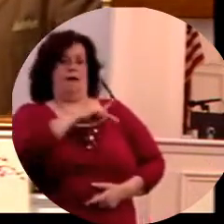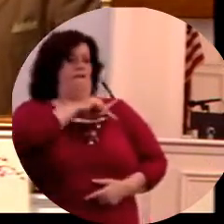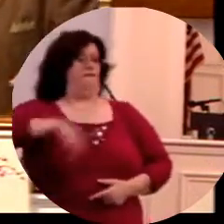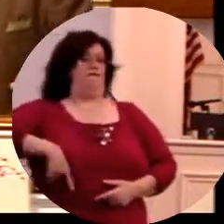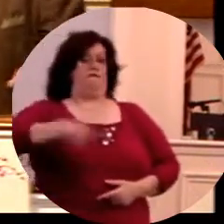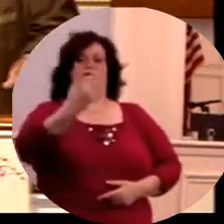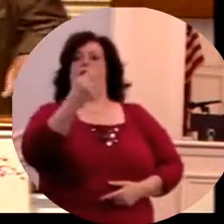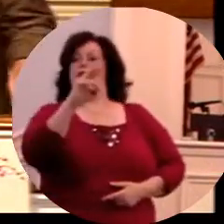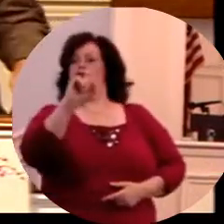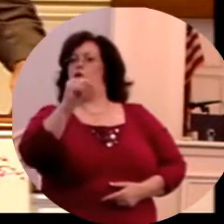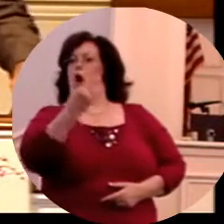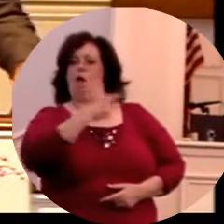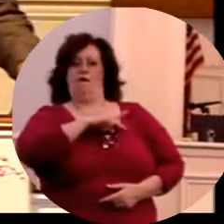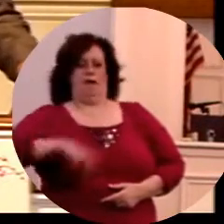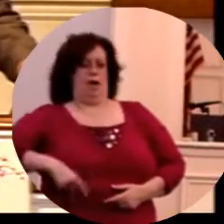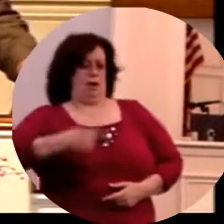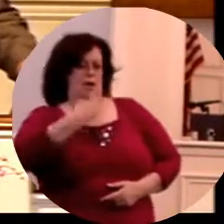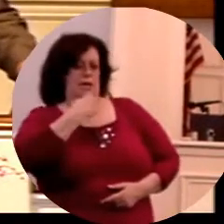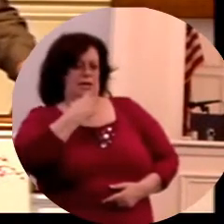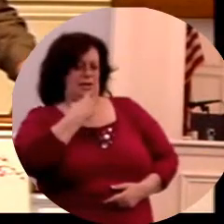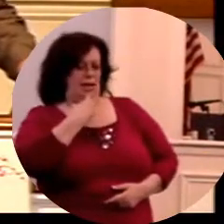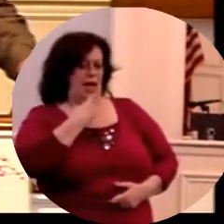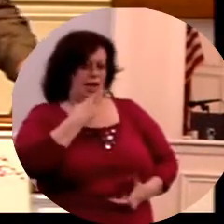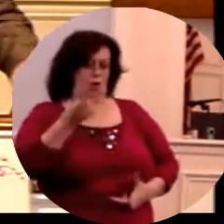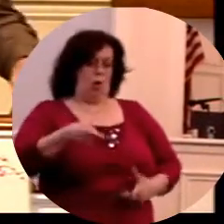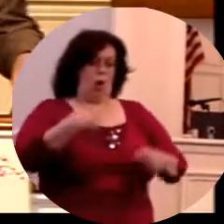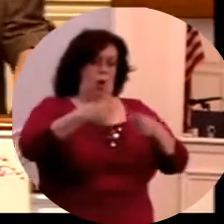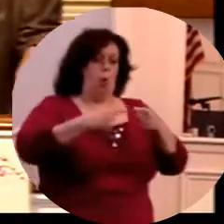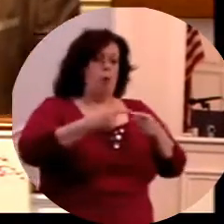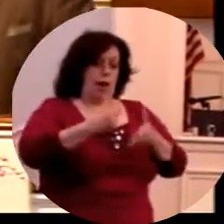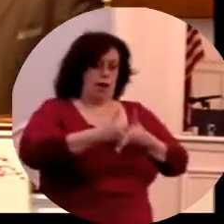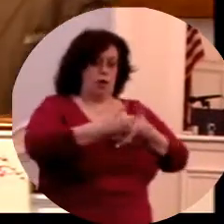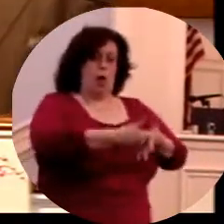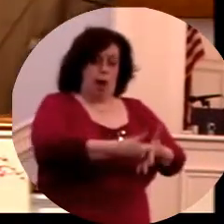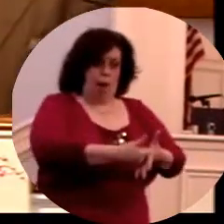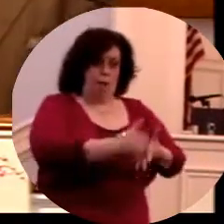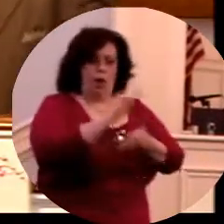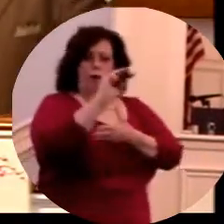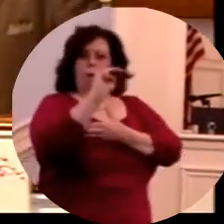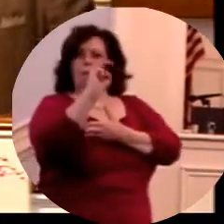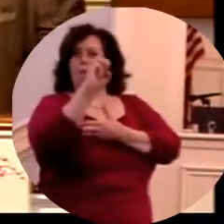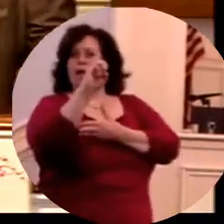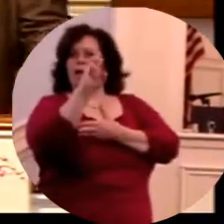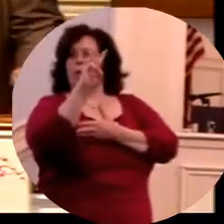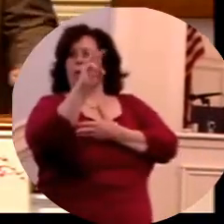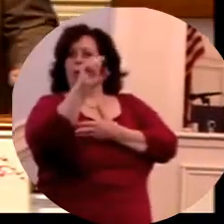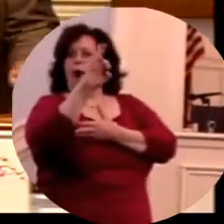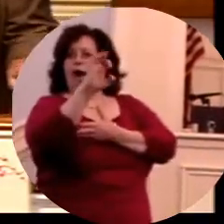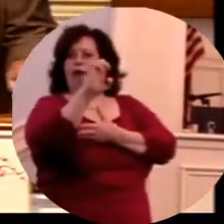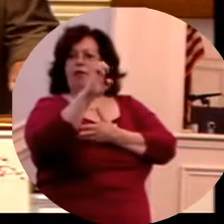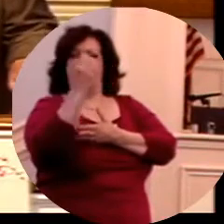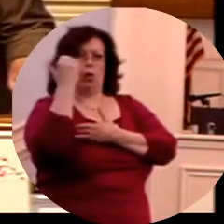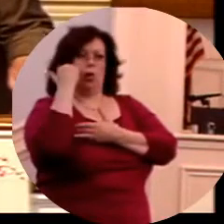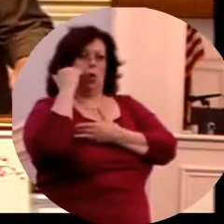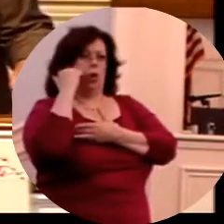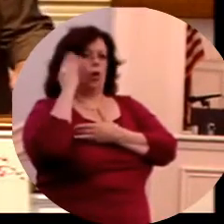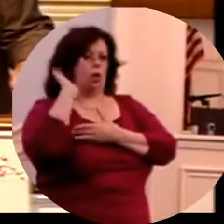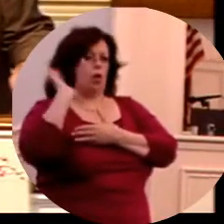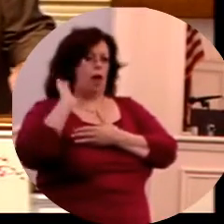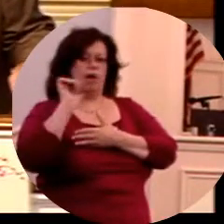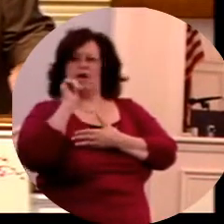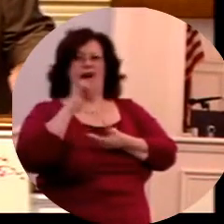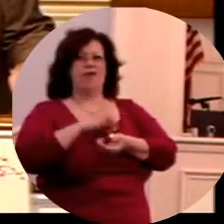and he said, Pharaoh said, when you do the office of a midwife to the Hebrew women and see them upon the stools,